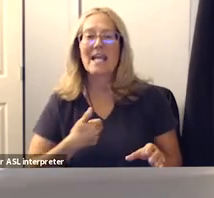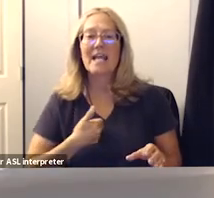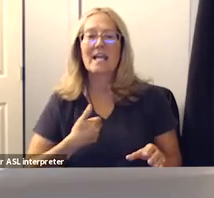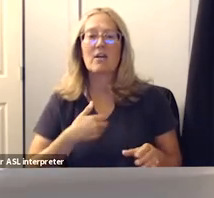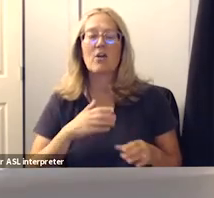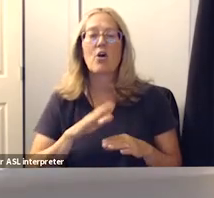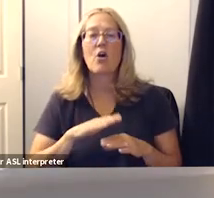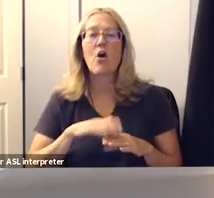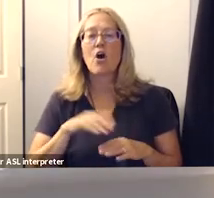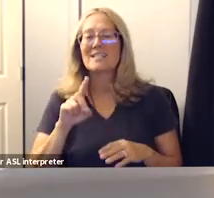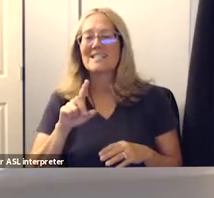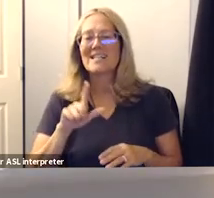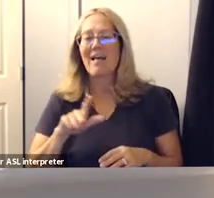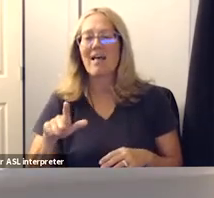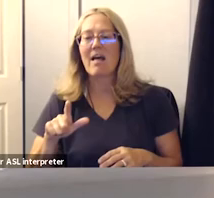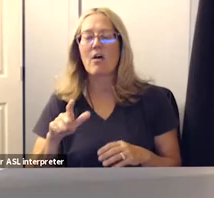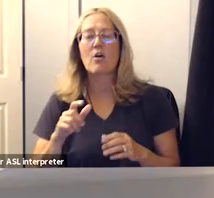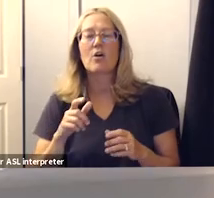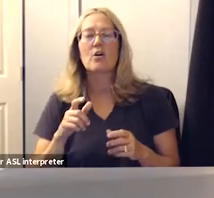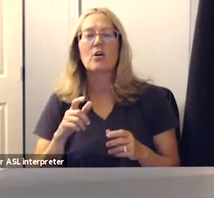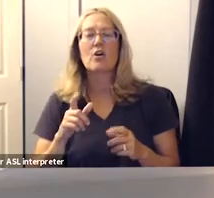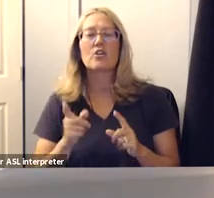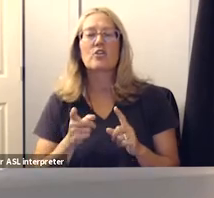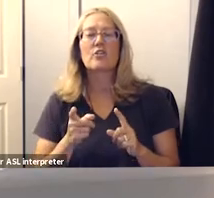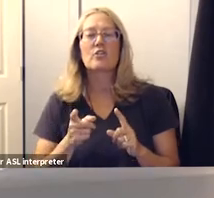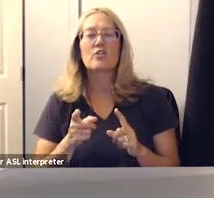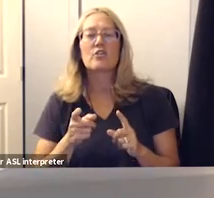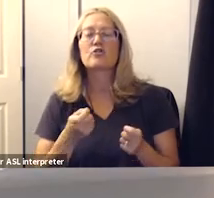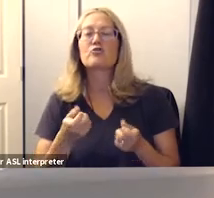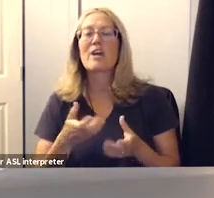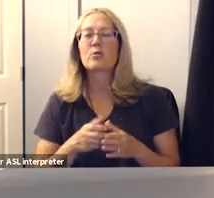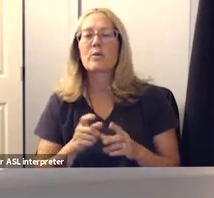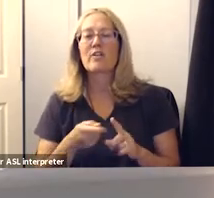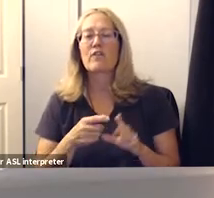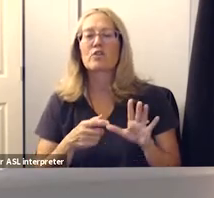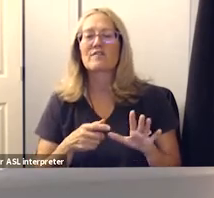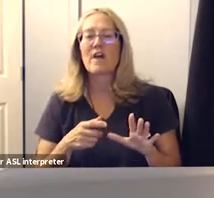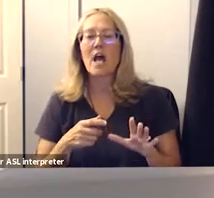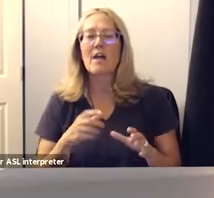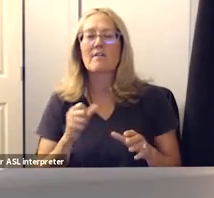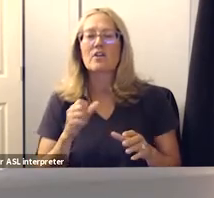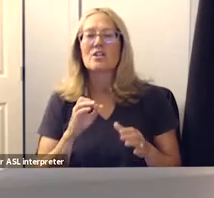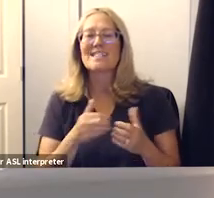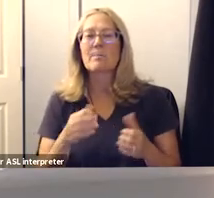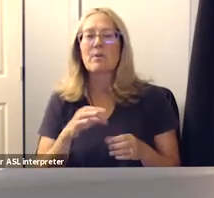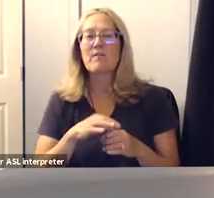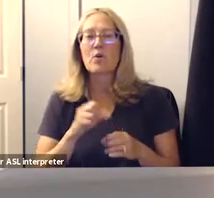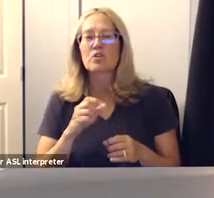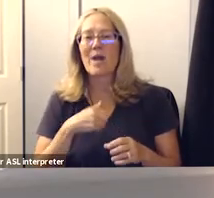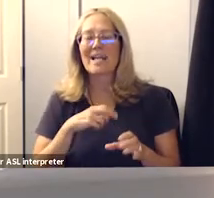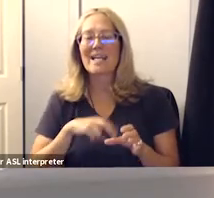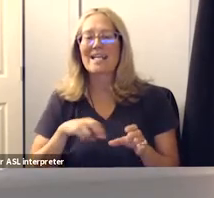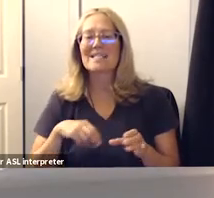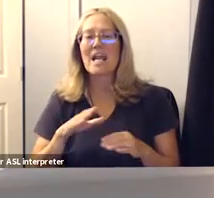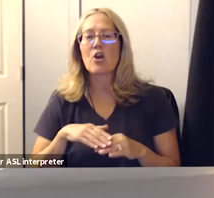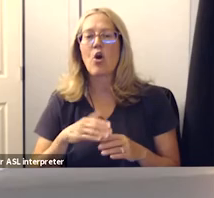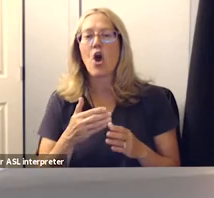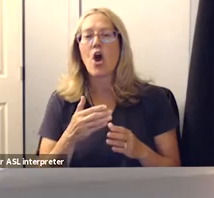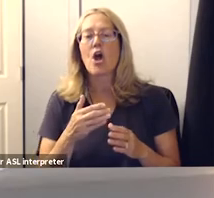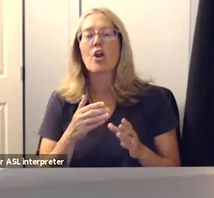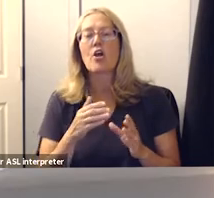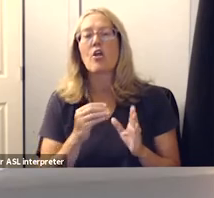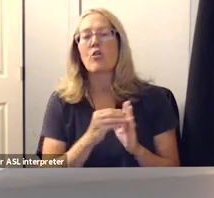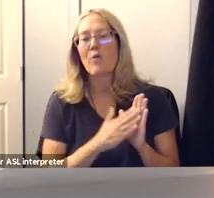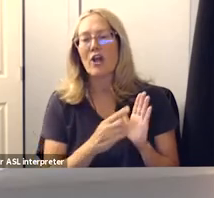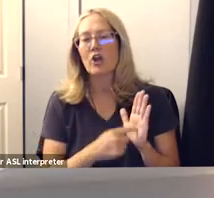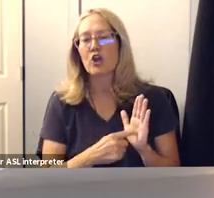for dll with for it's directly with first five as i'm the director so we might need to take a separate vote so that i can abstain on record thank you